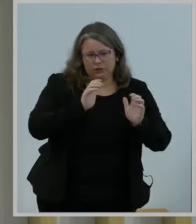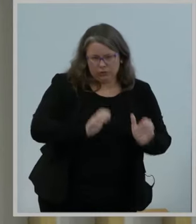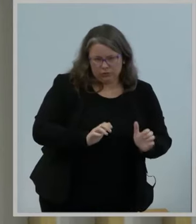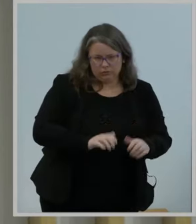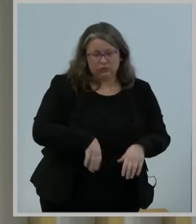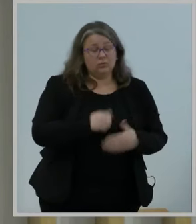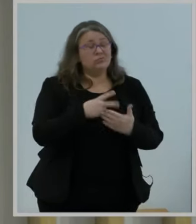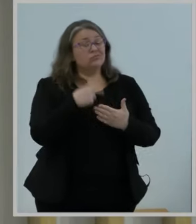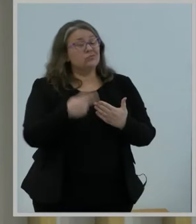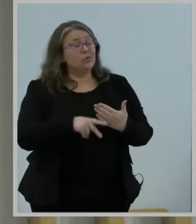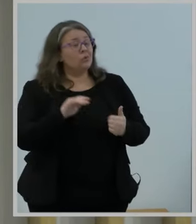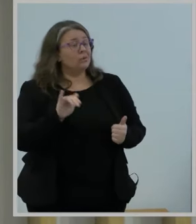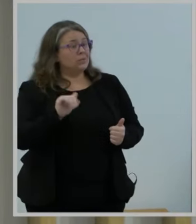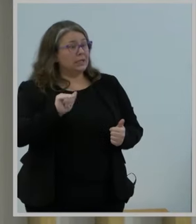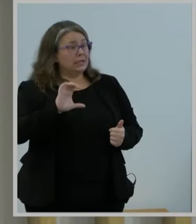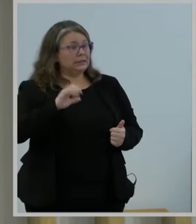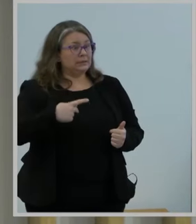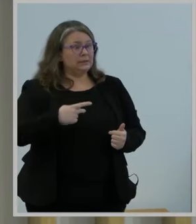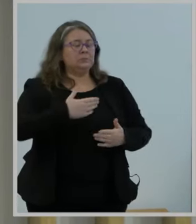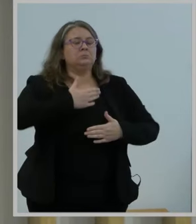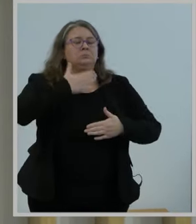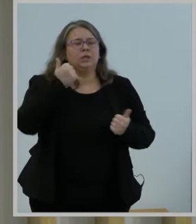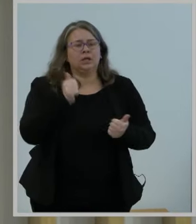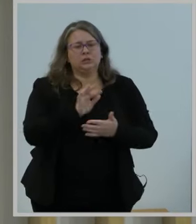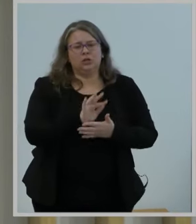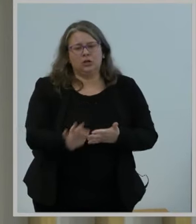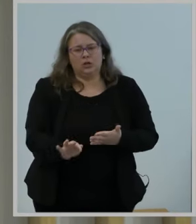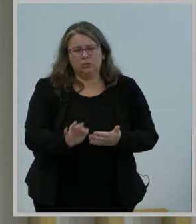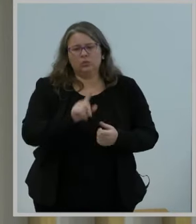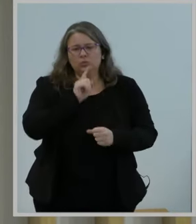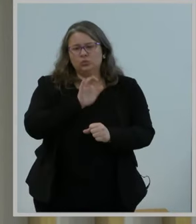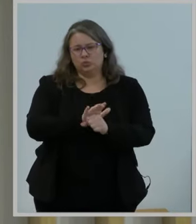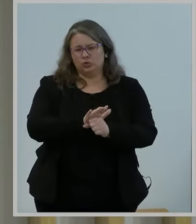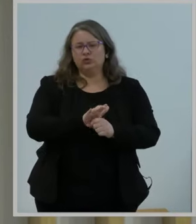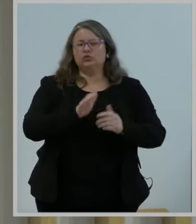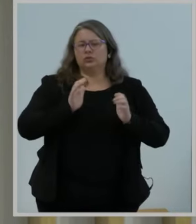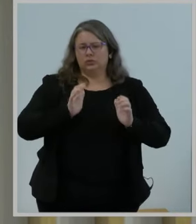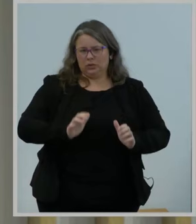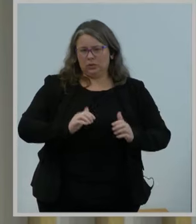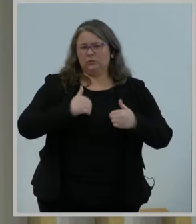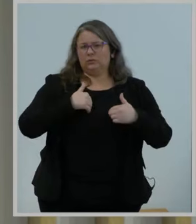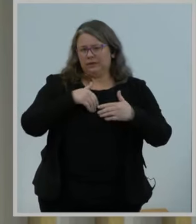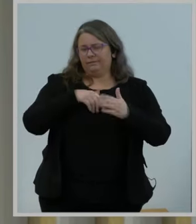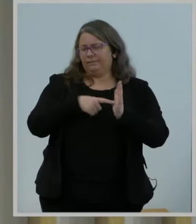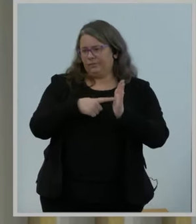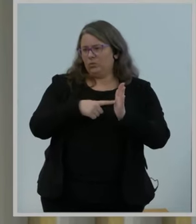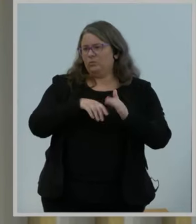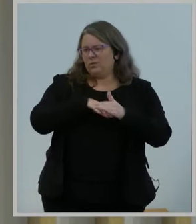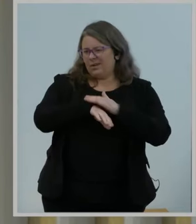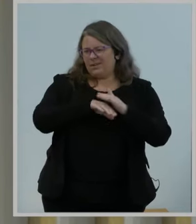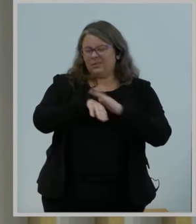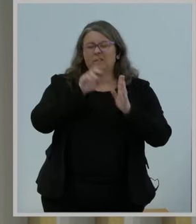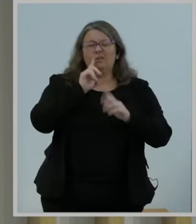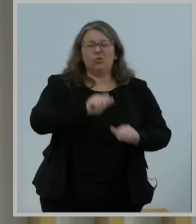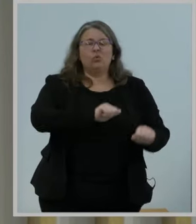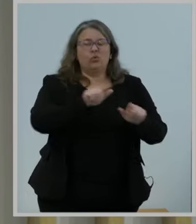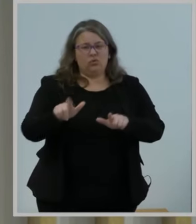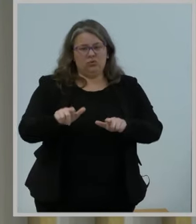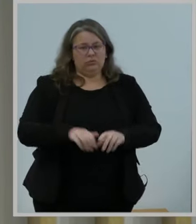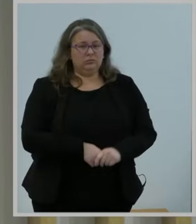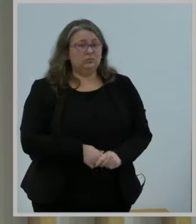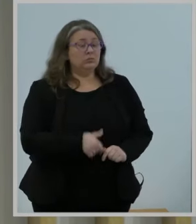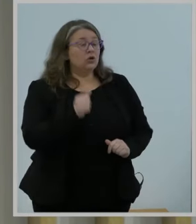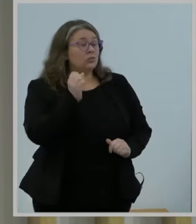bet for making sure service is affordable for all. We will not let broadband providers, gatekeepers to the Internet,